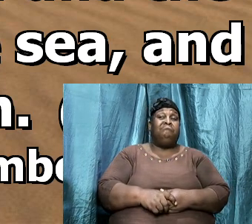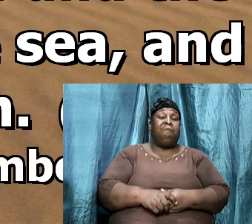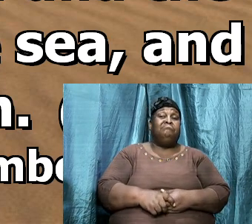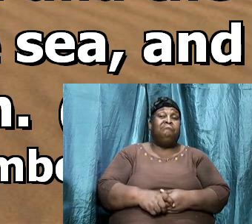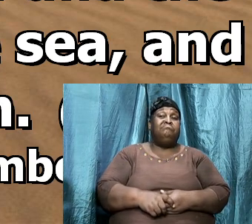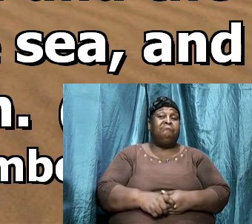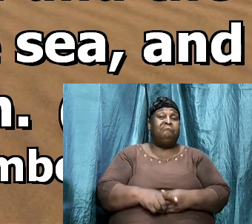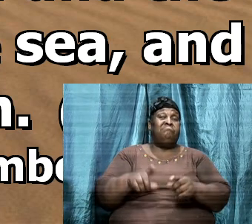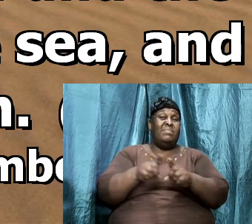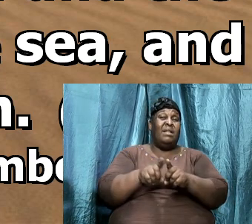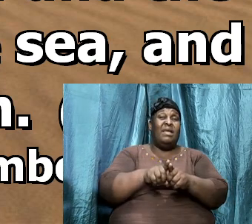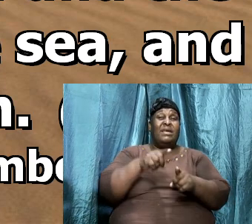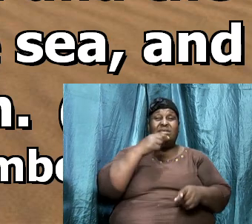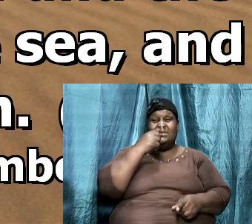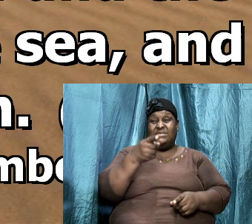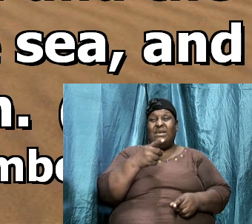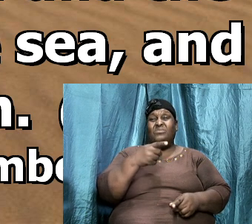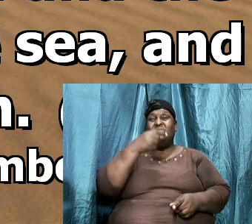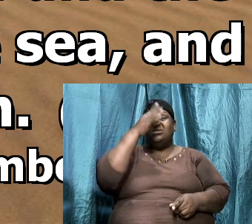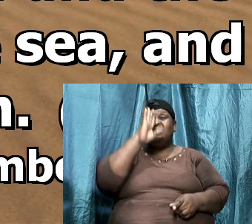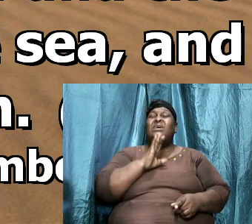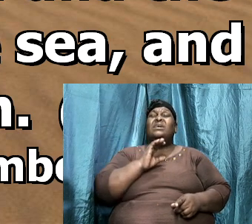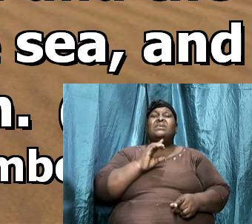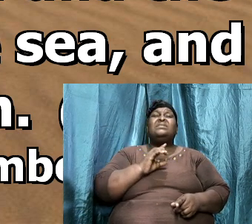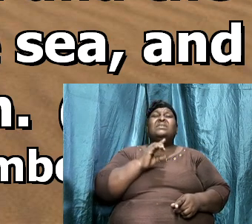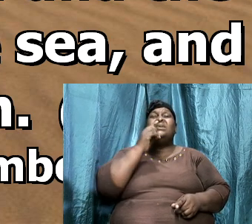like we were saying, it was God that instructed,